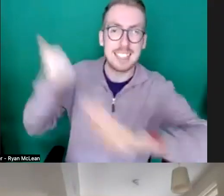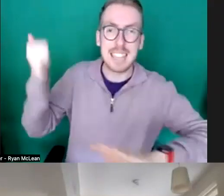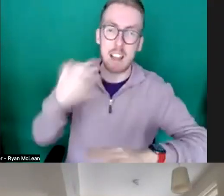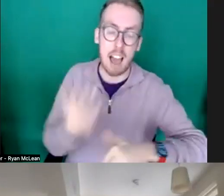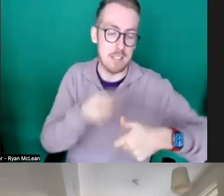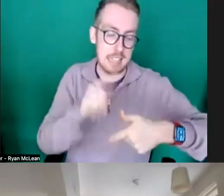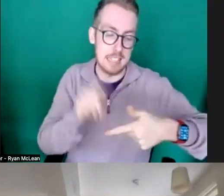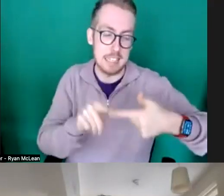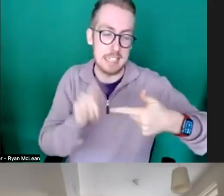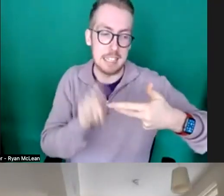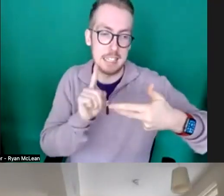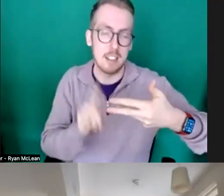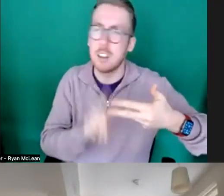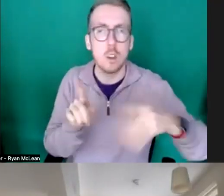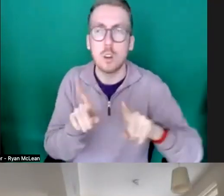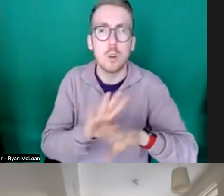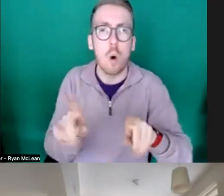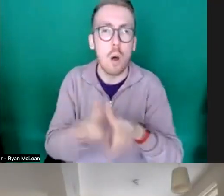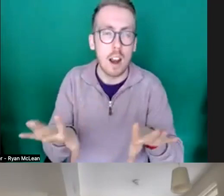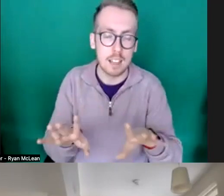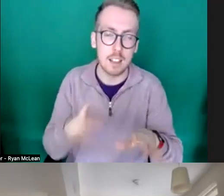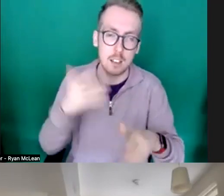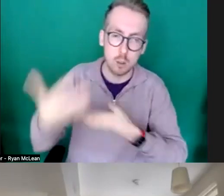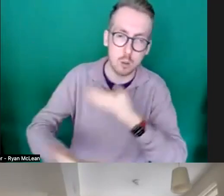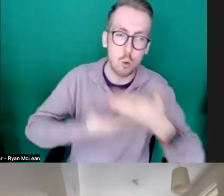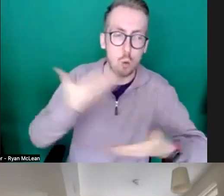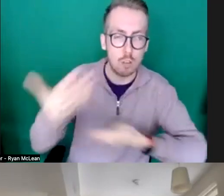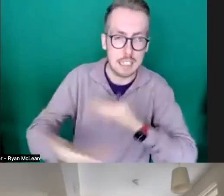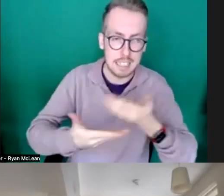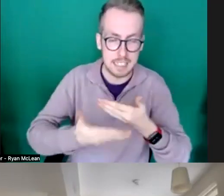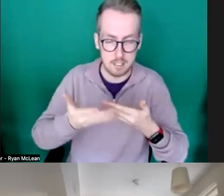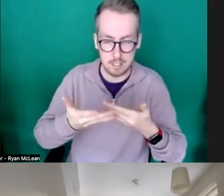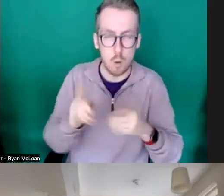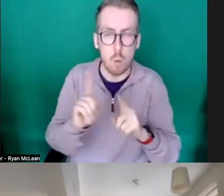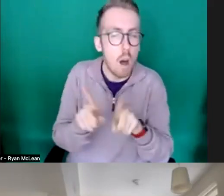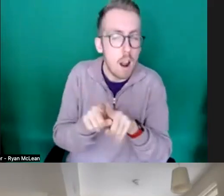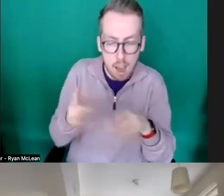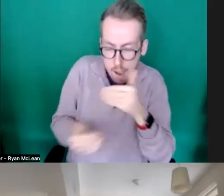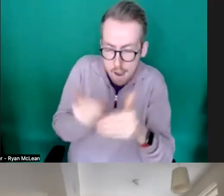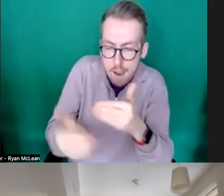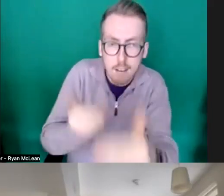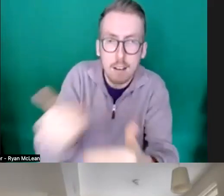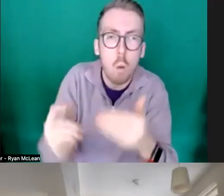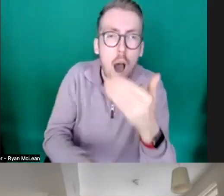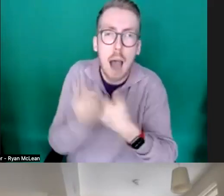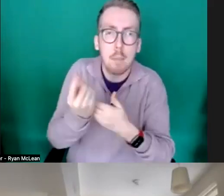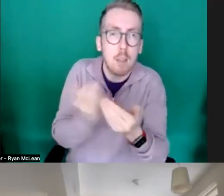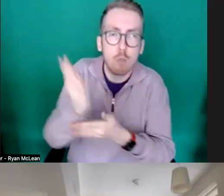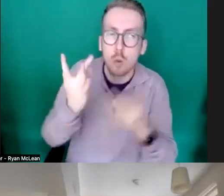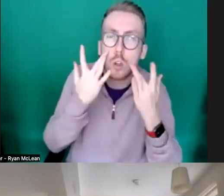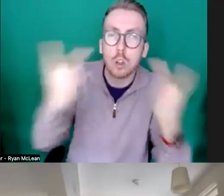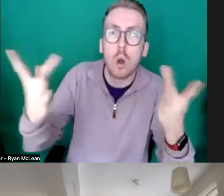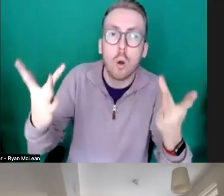than sent in a story arc or an arc so it's more about how you're going to use dramaturgy to sell your story to your audiences